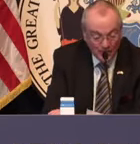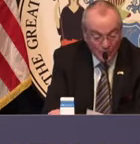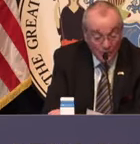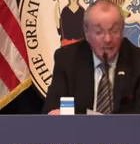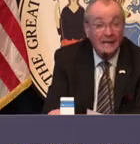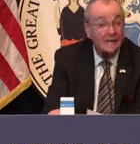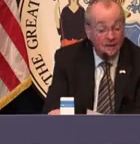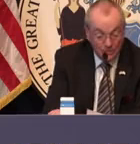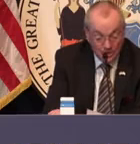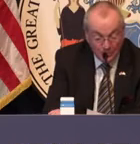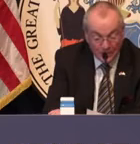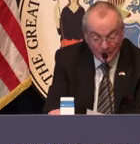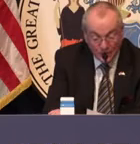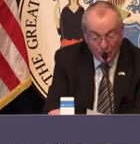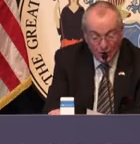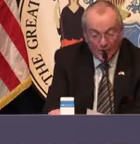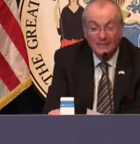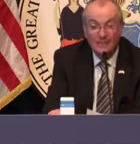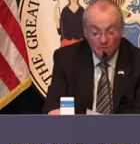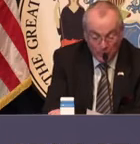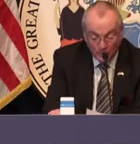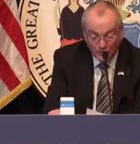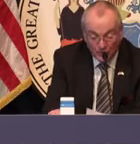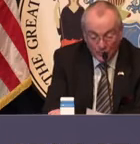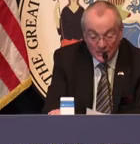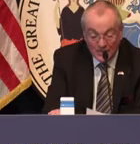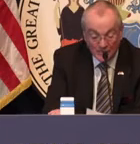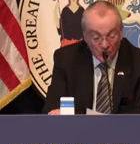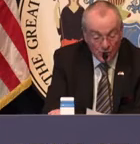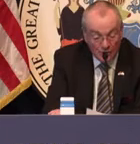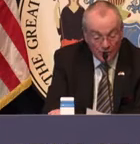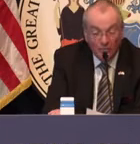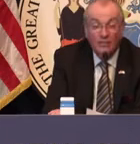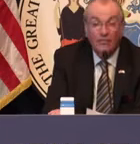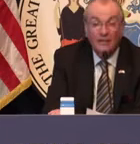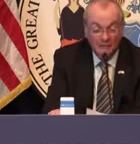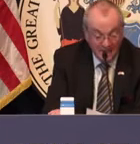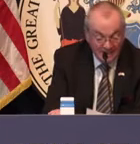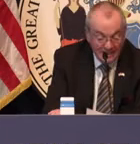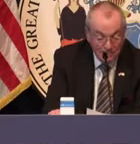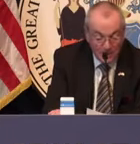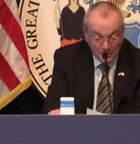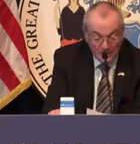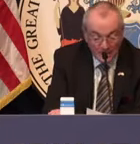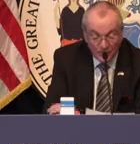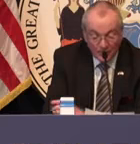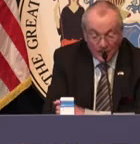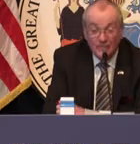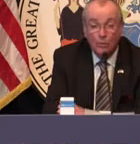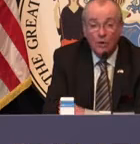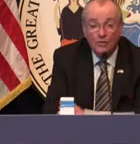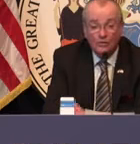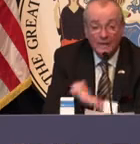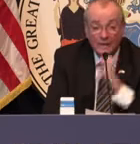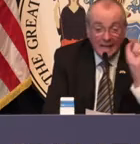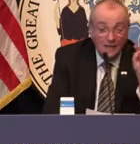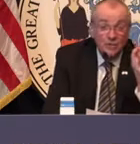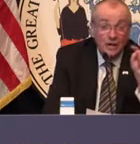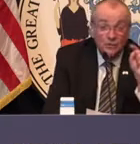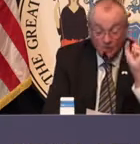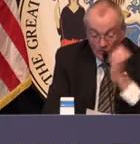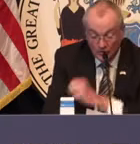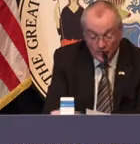was declared and when I and others put out the call for personal protective equipment for our frontline public health and safety workers,